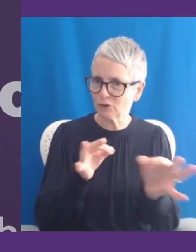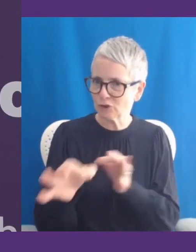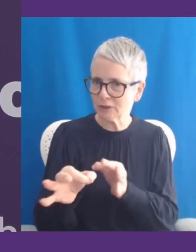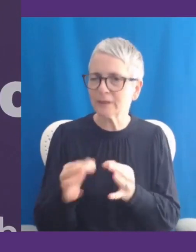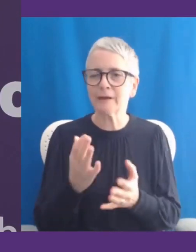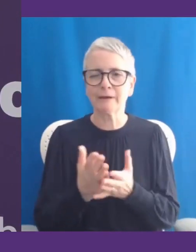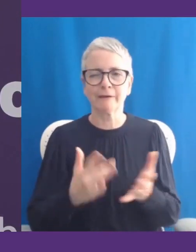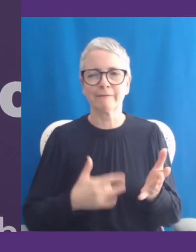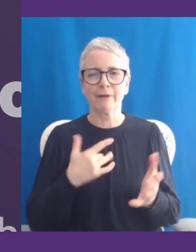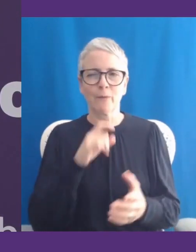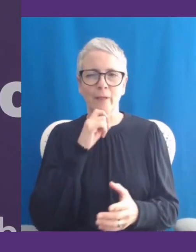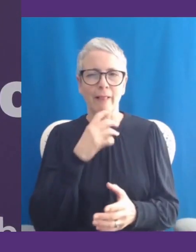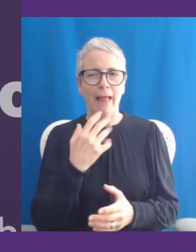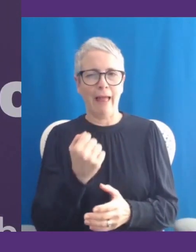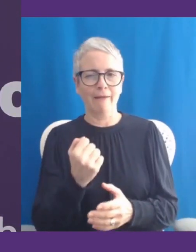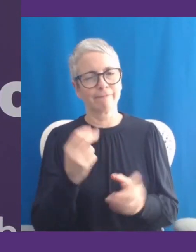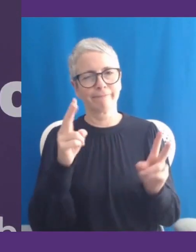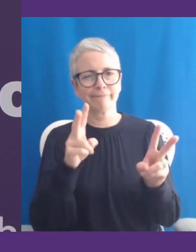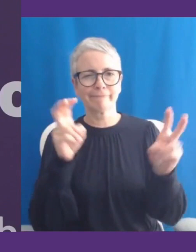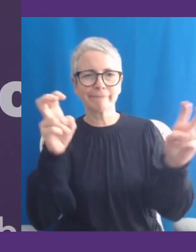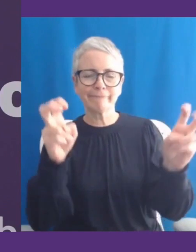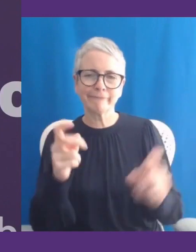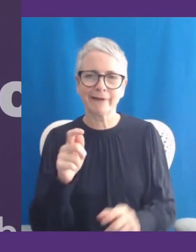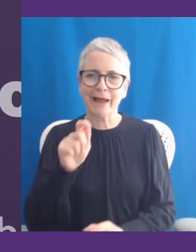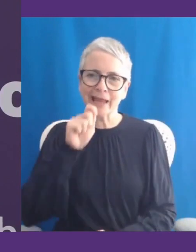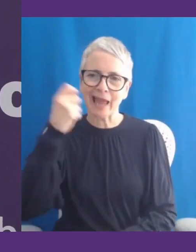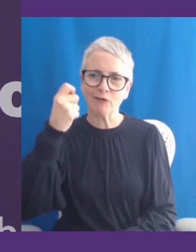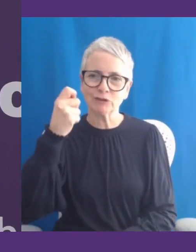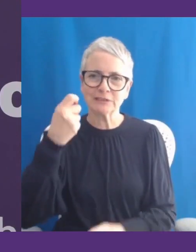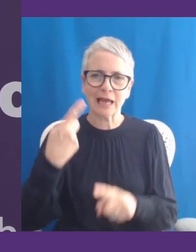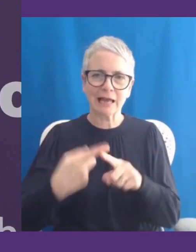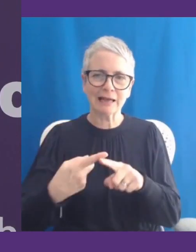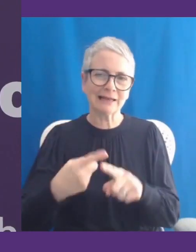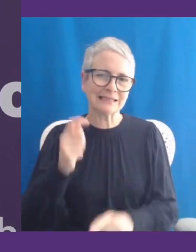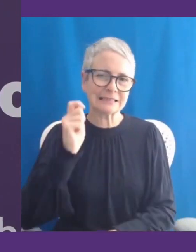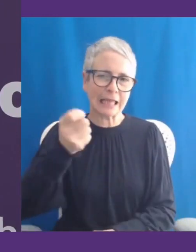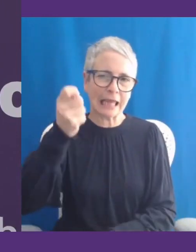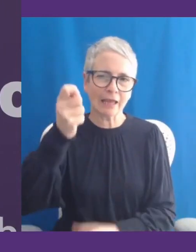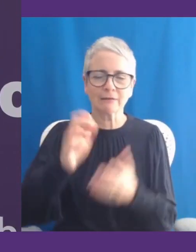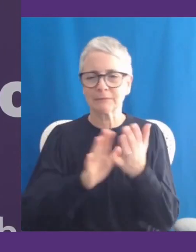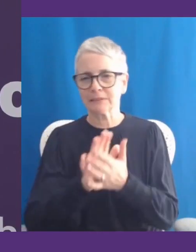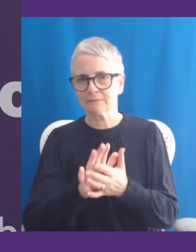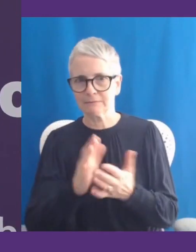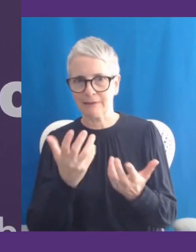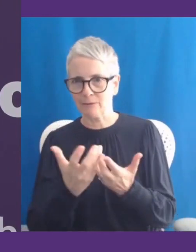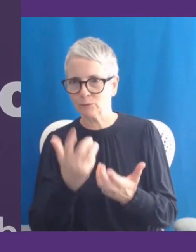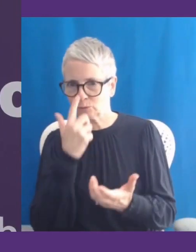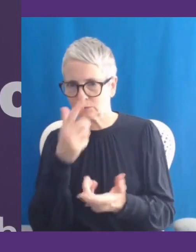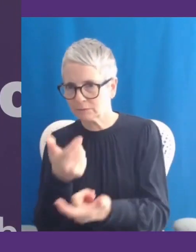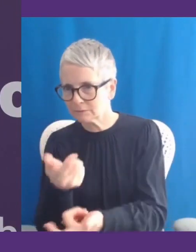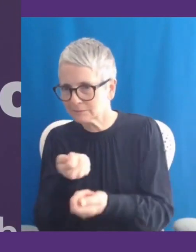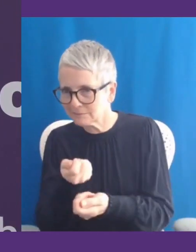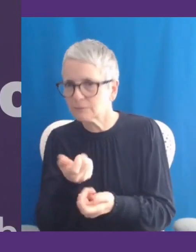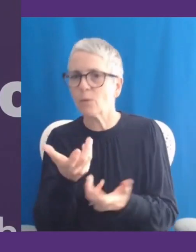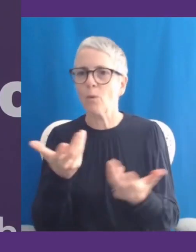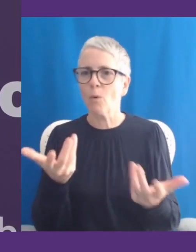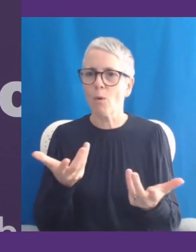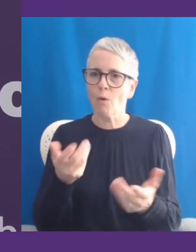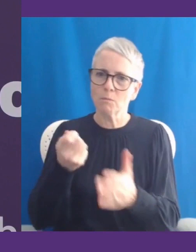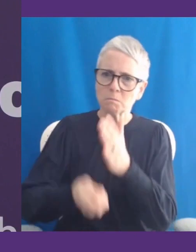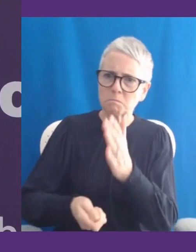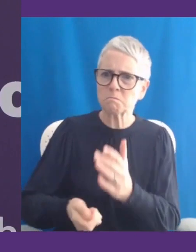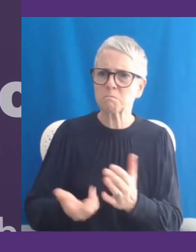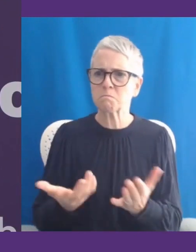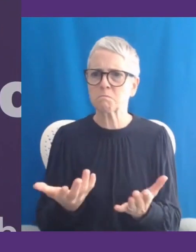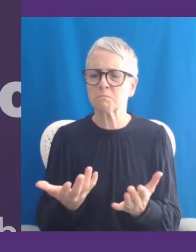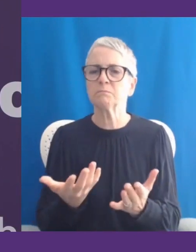which is a subject we've returned to a lot over the years at TechShare Pro. So really we're going to try and get an update on where things are at and also just a broader perspective